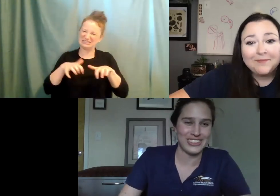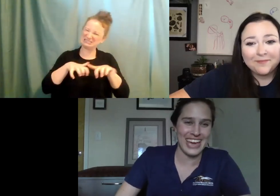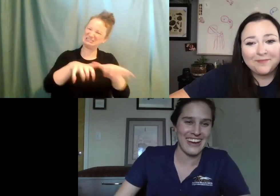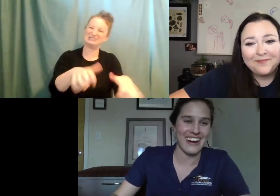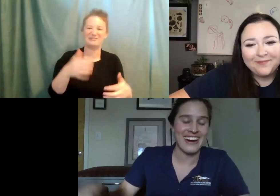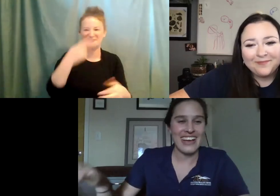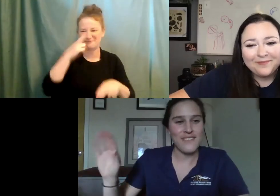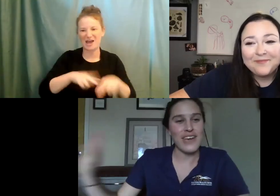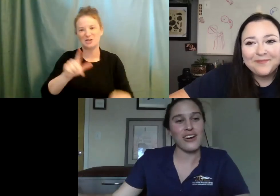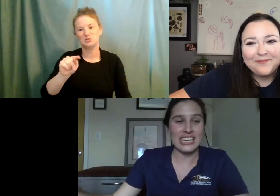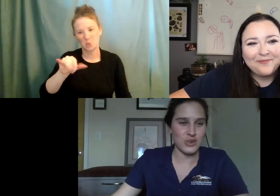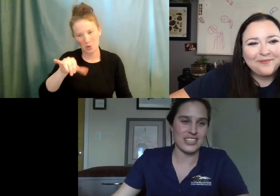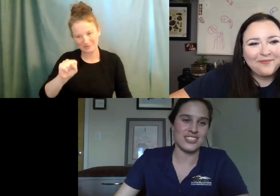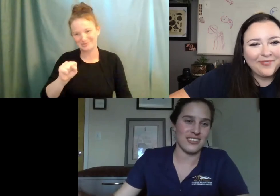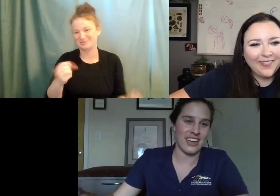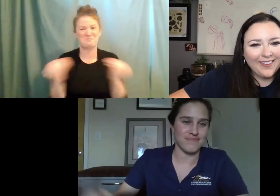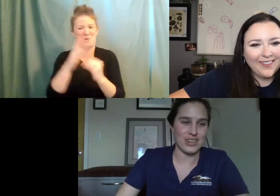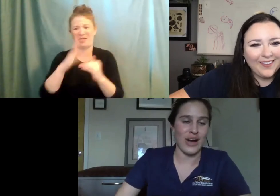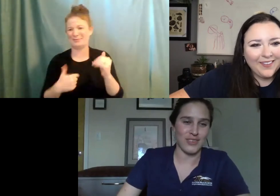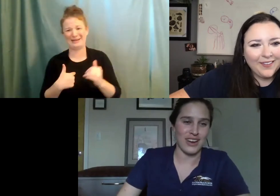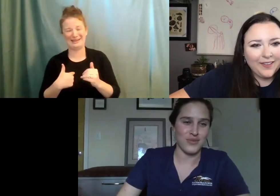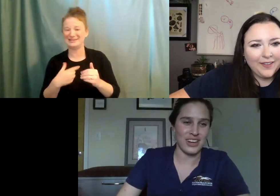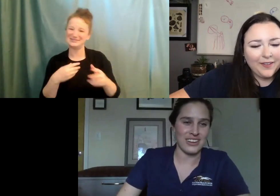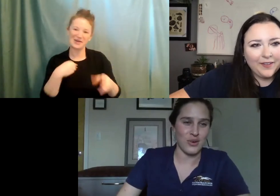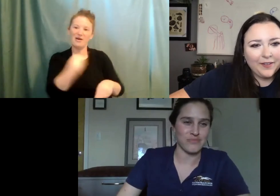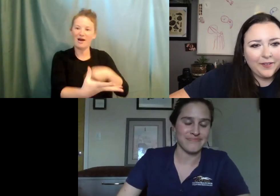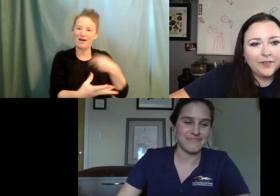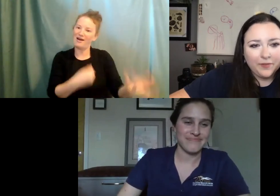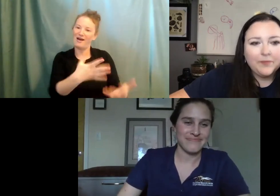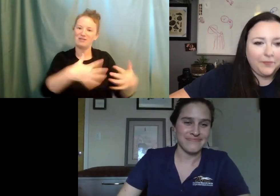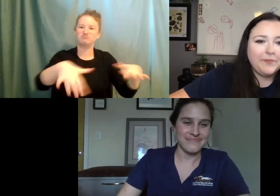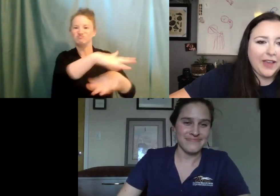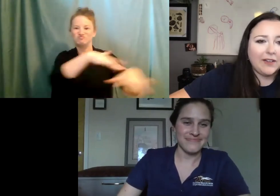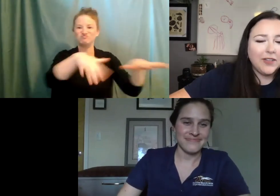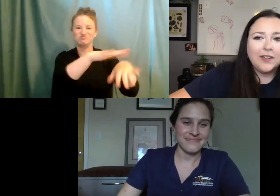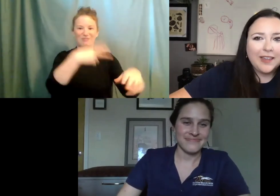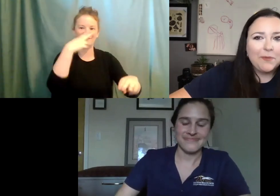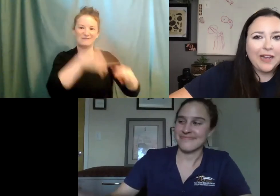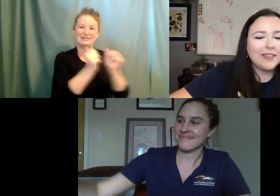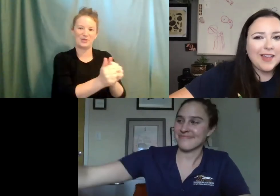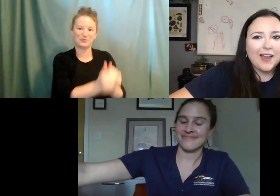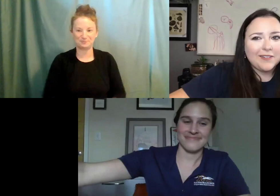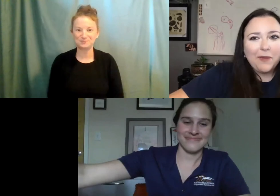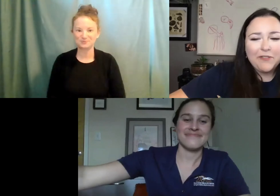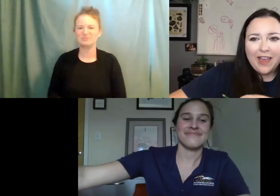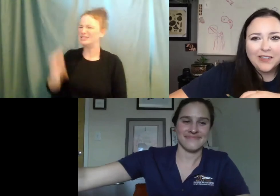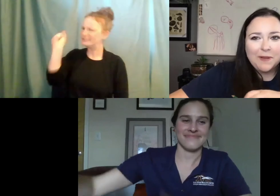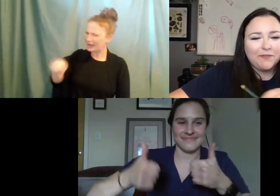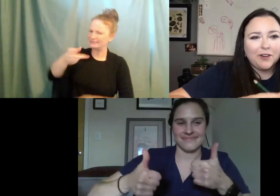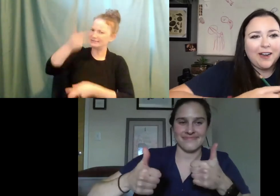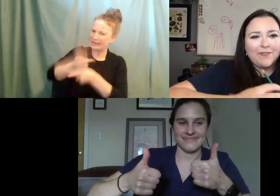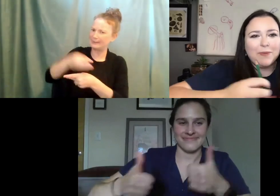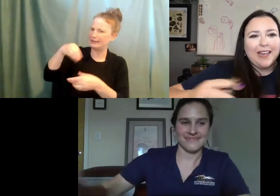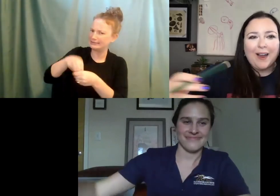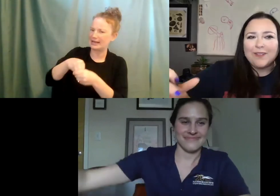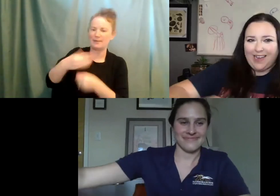So they are very enriched and, and, you know, have a lot of fun at home. Yeah. Keep your cats inside better for the cats, better